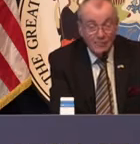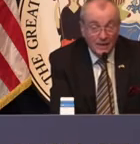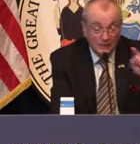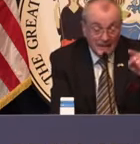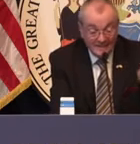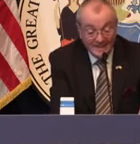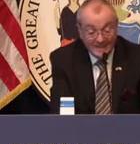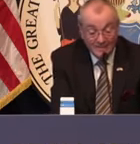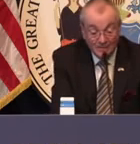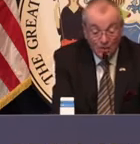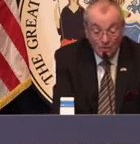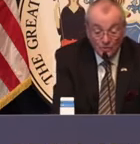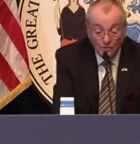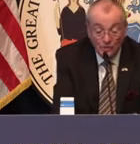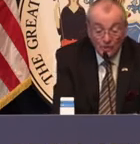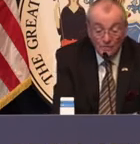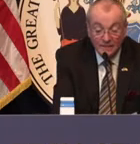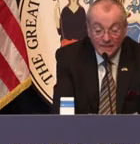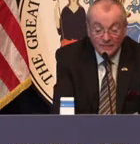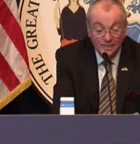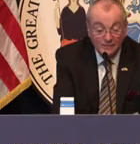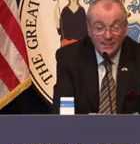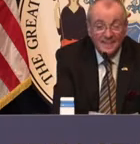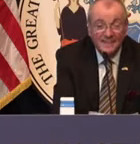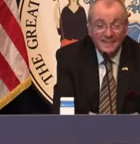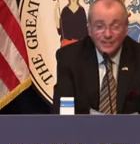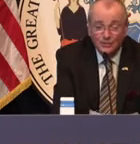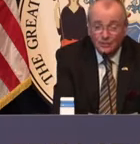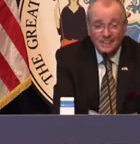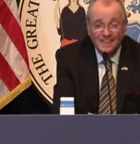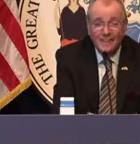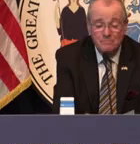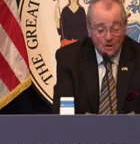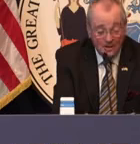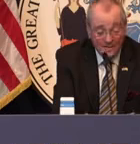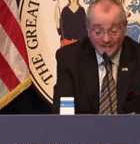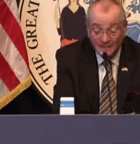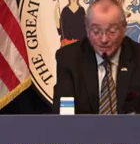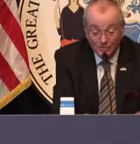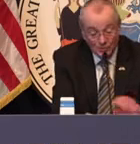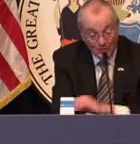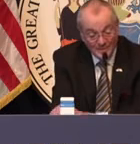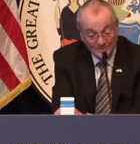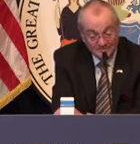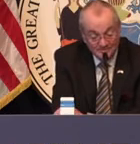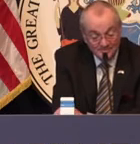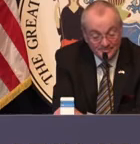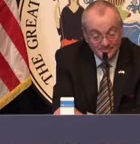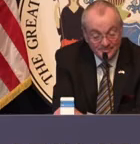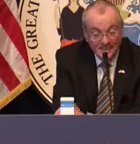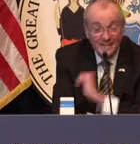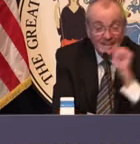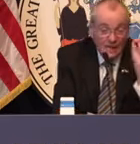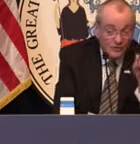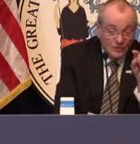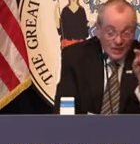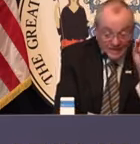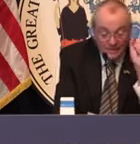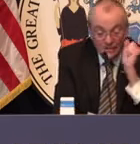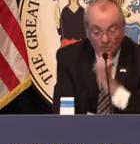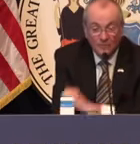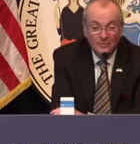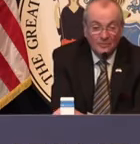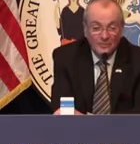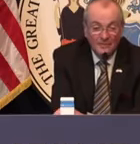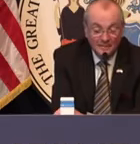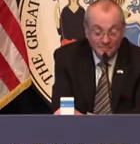May God bless that guy and all who knew him and loved him. A truly American story. Next, let's